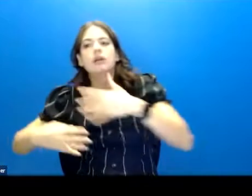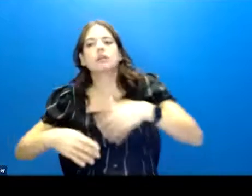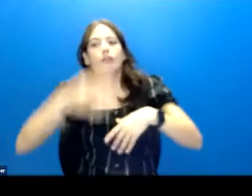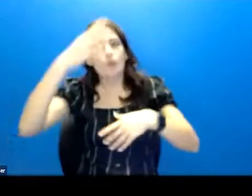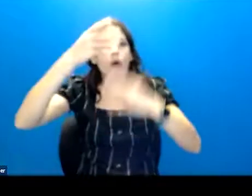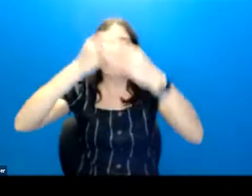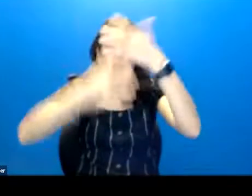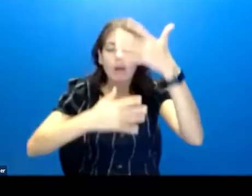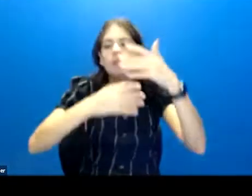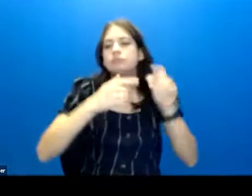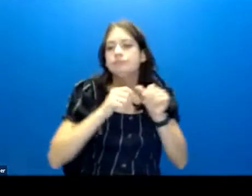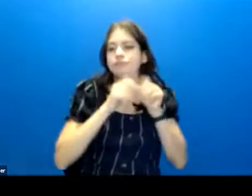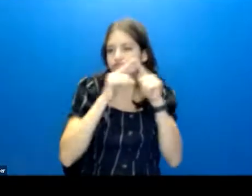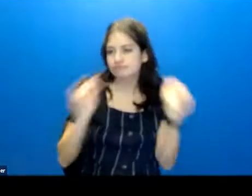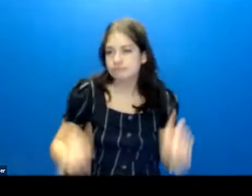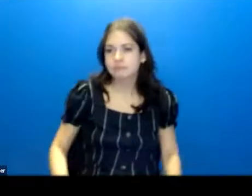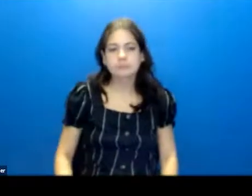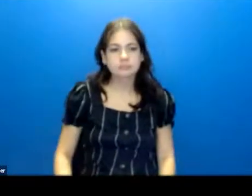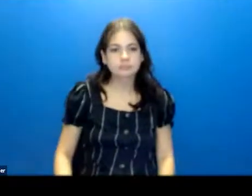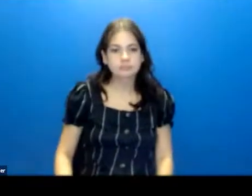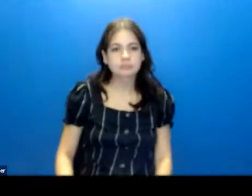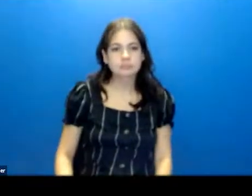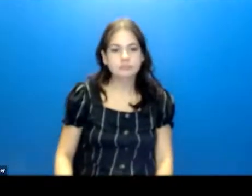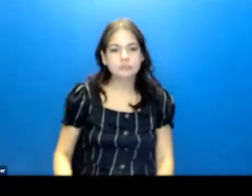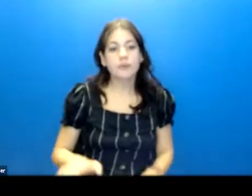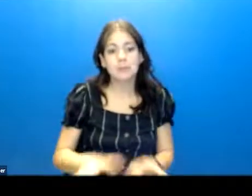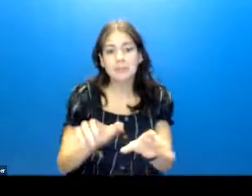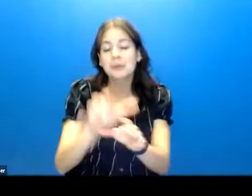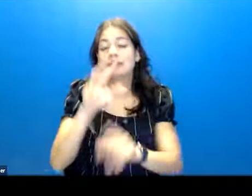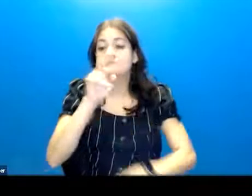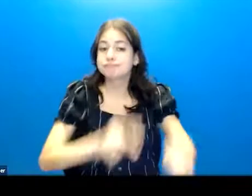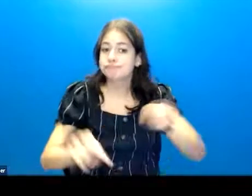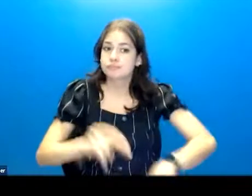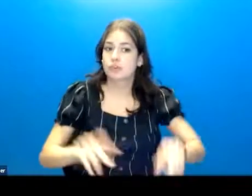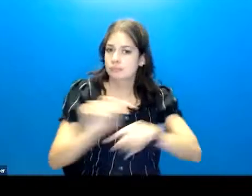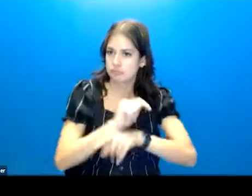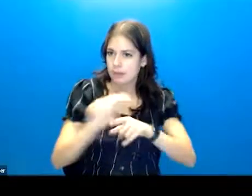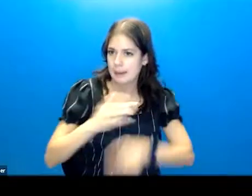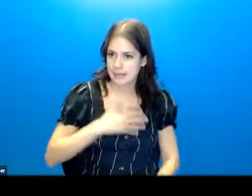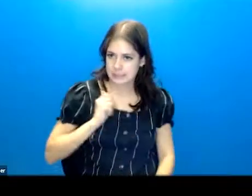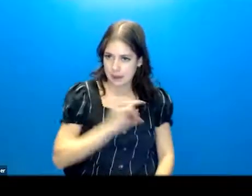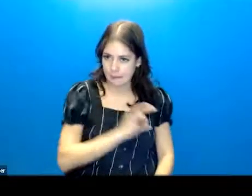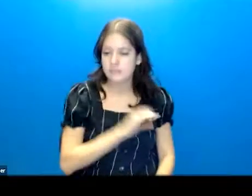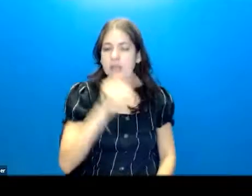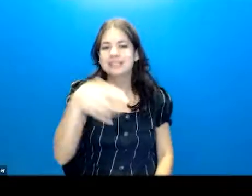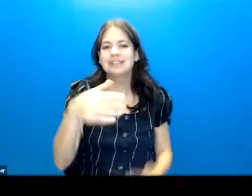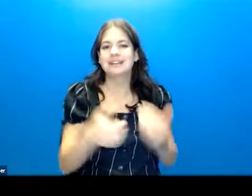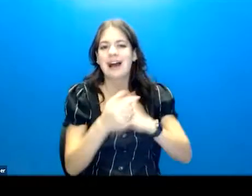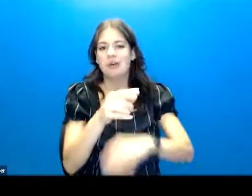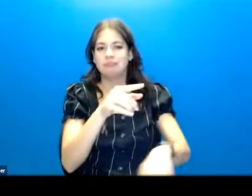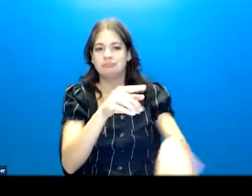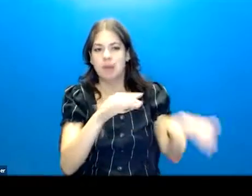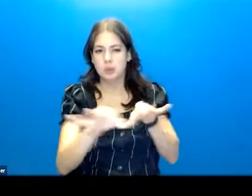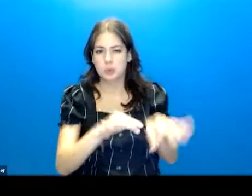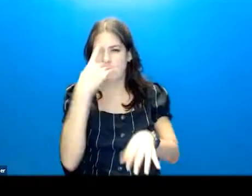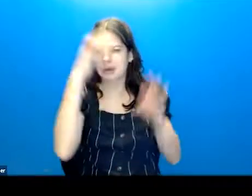those experiences. So when I am doing supervision or I'm training my staff, this is how I use this for